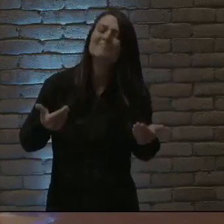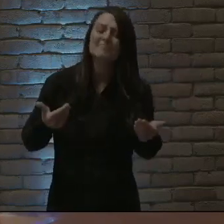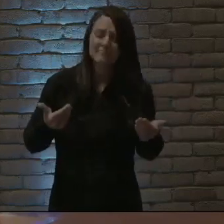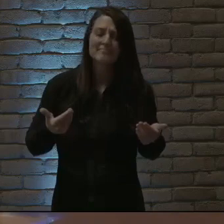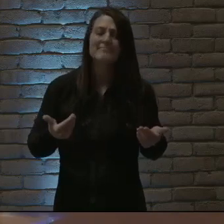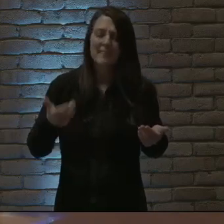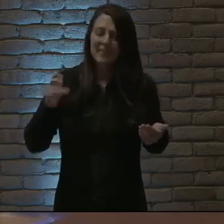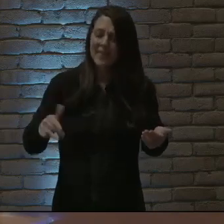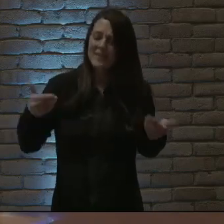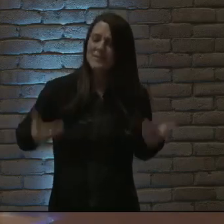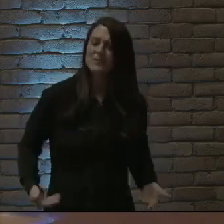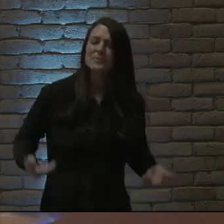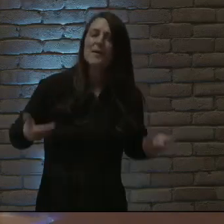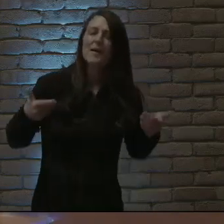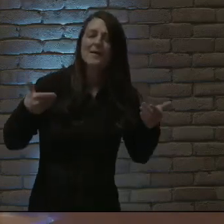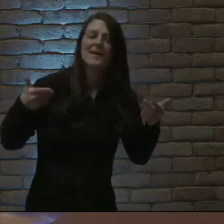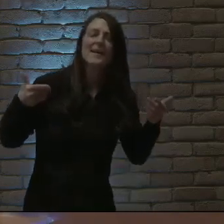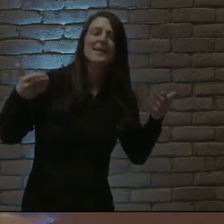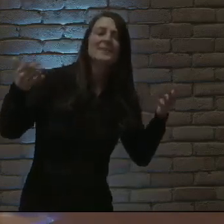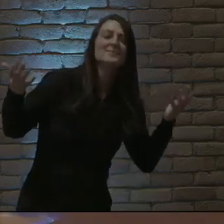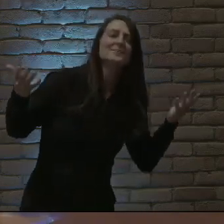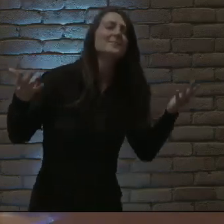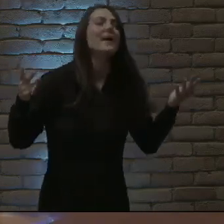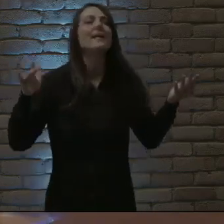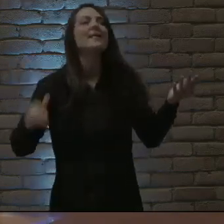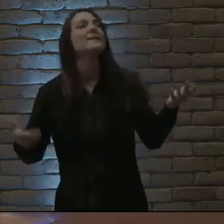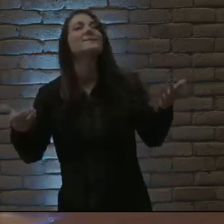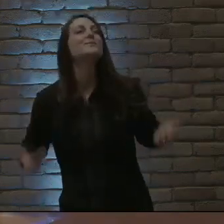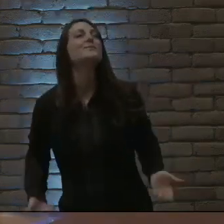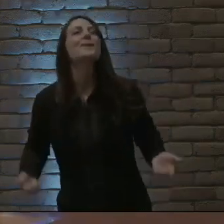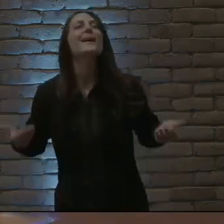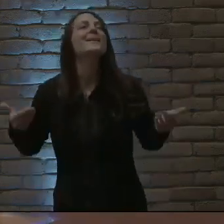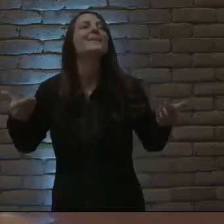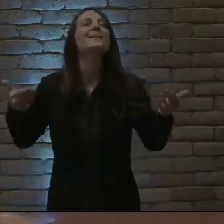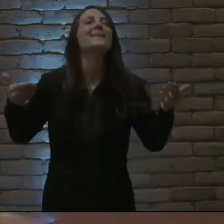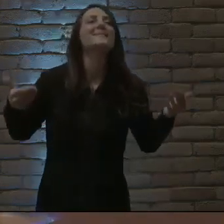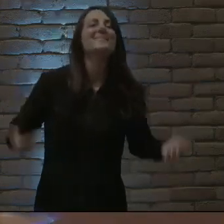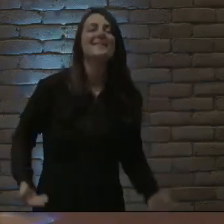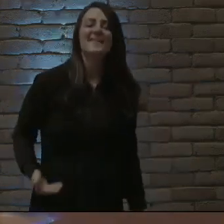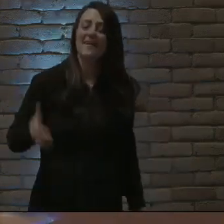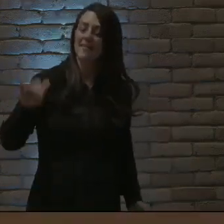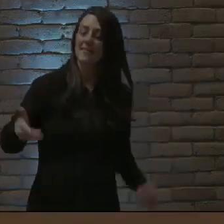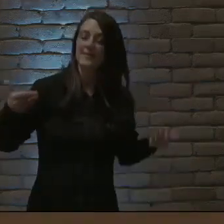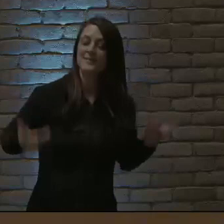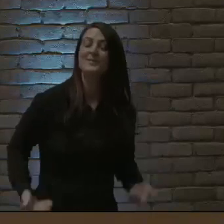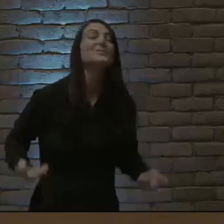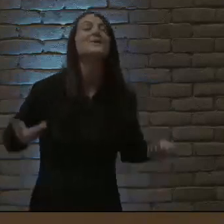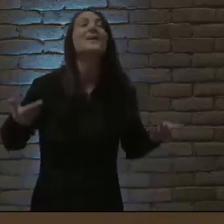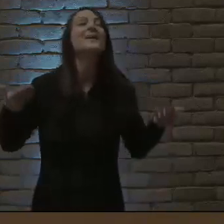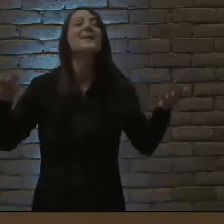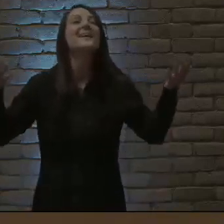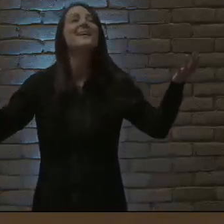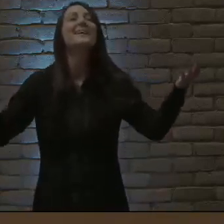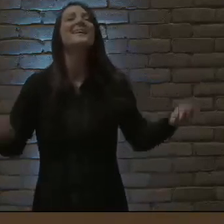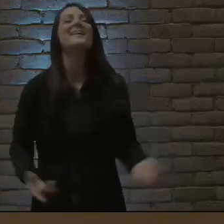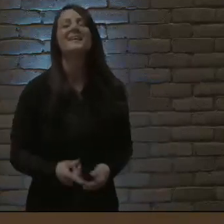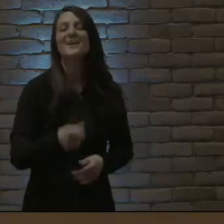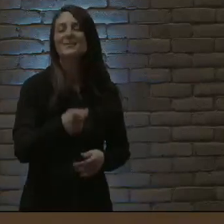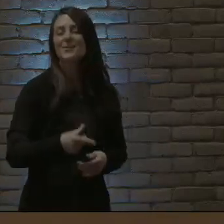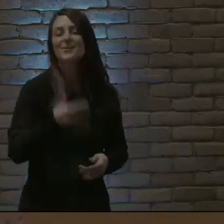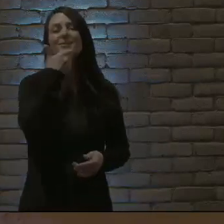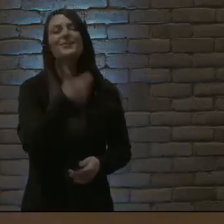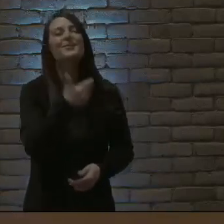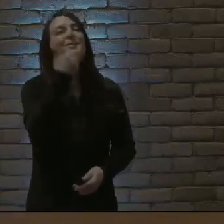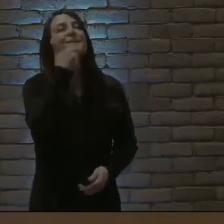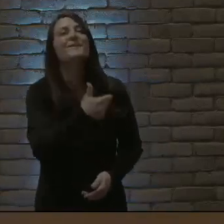It's who I am It's who I am It's who I am